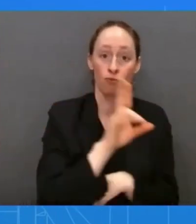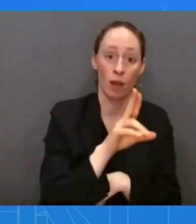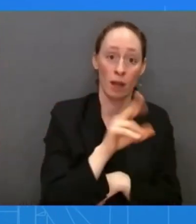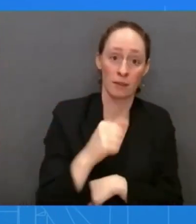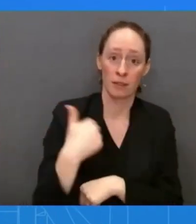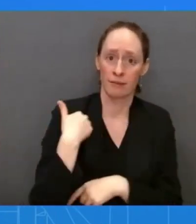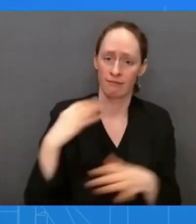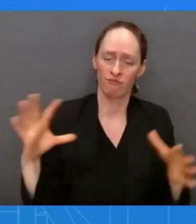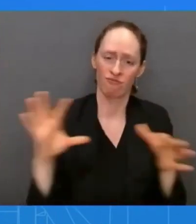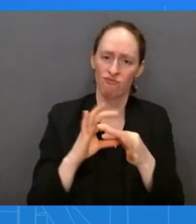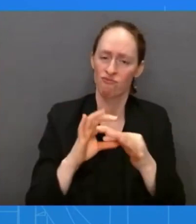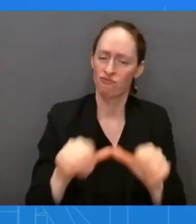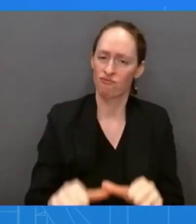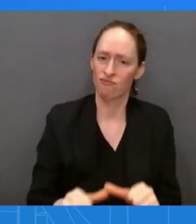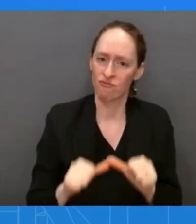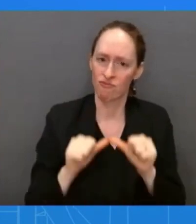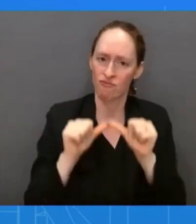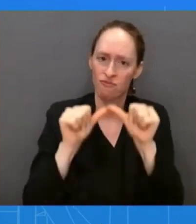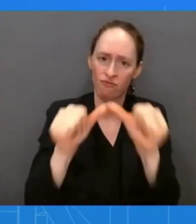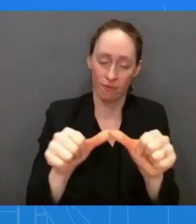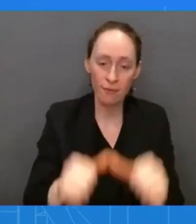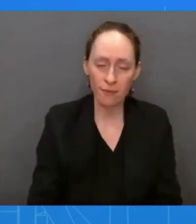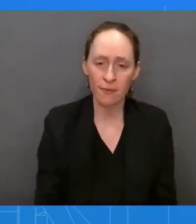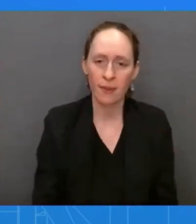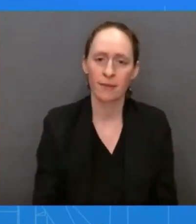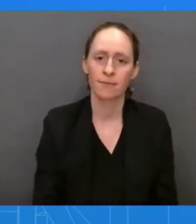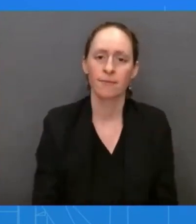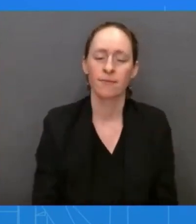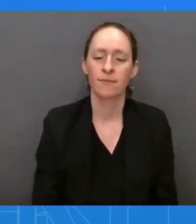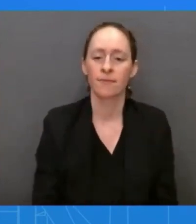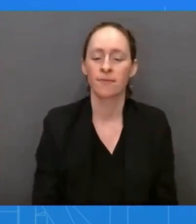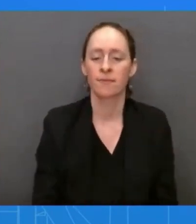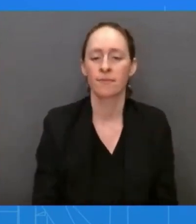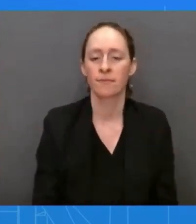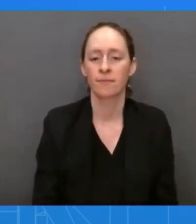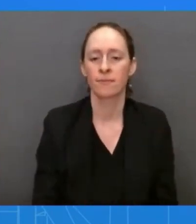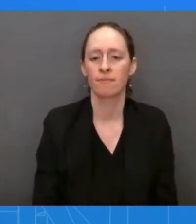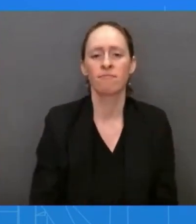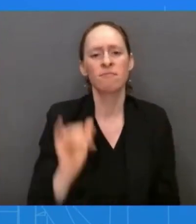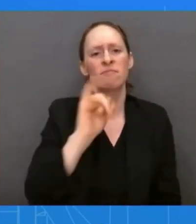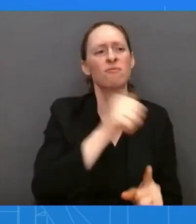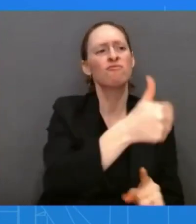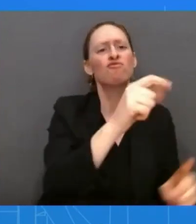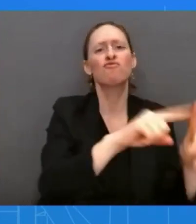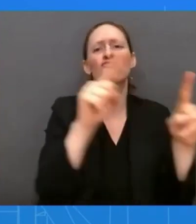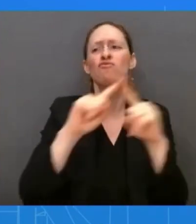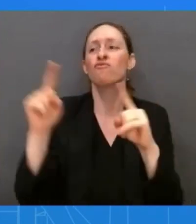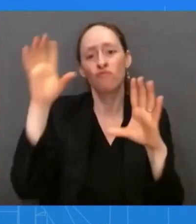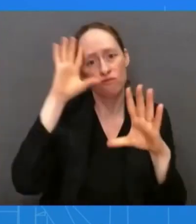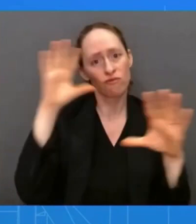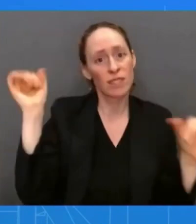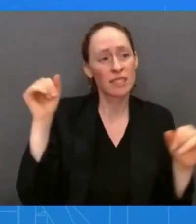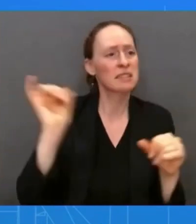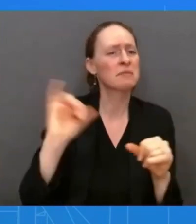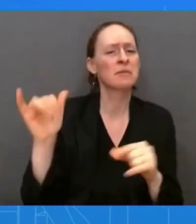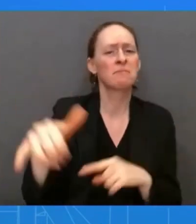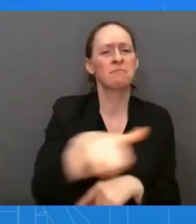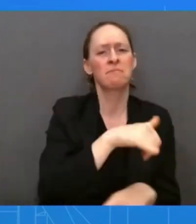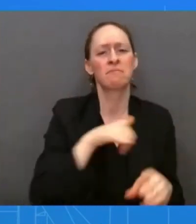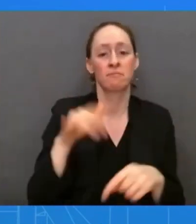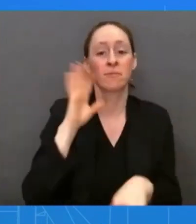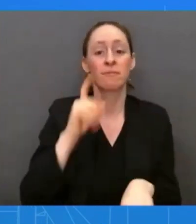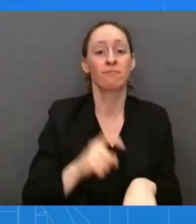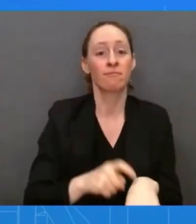tradition of previous Presidents who visit Canada and address Canada's Parliament. In his remarks, the President will underscore